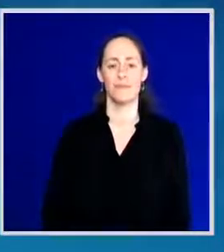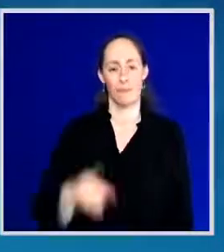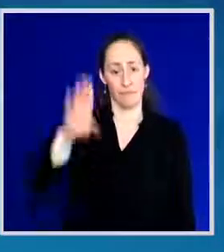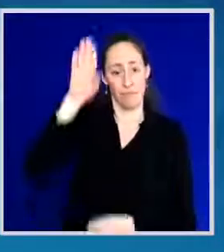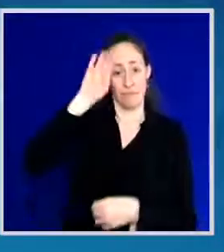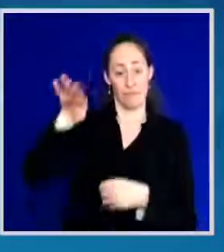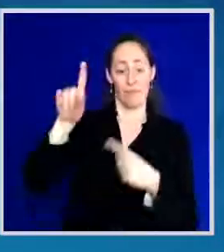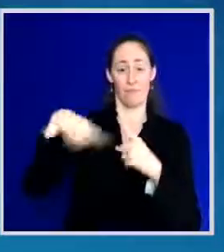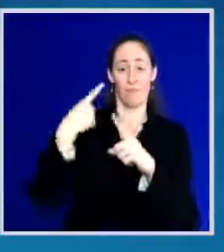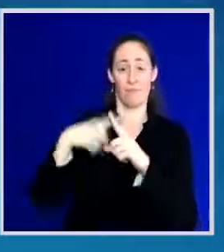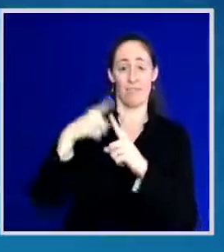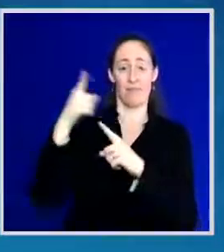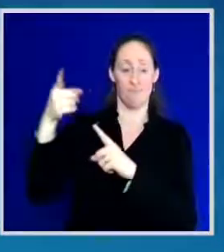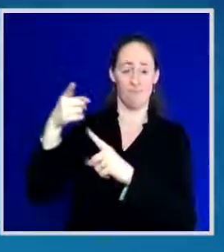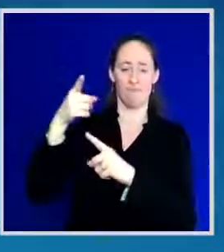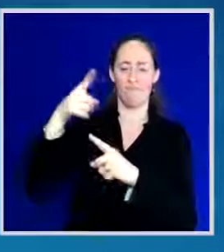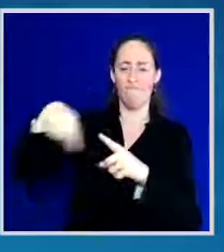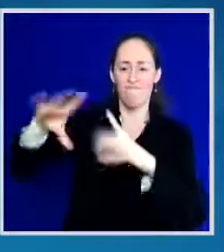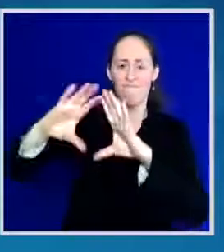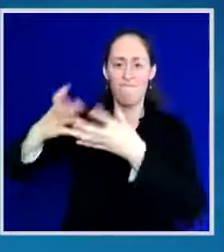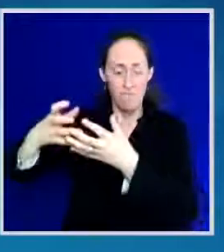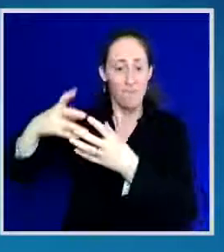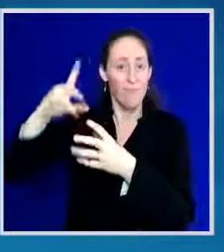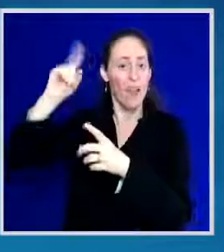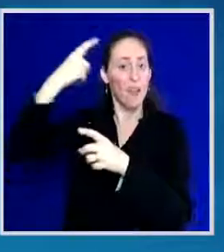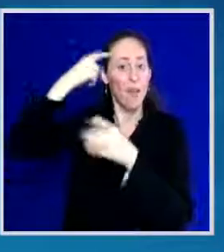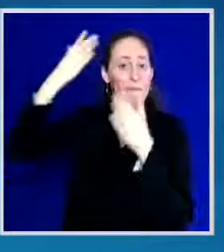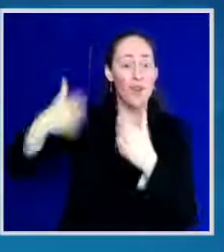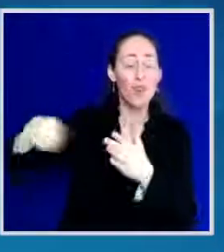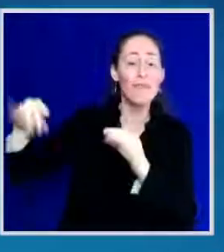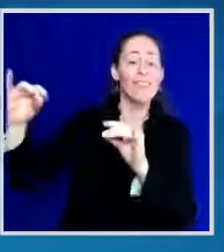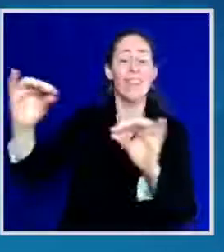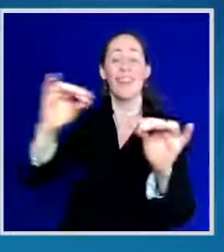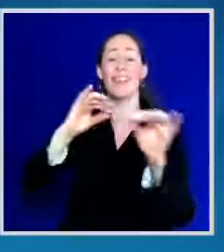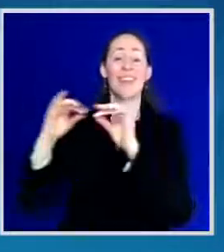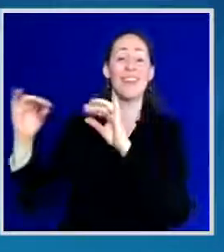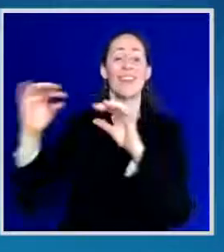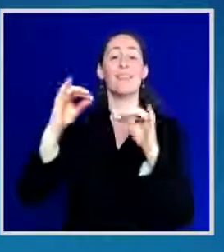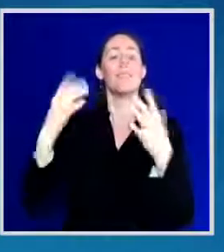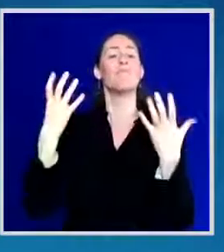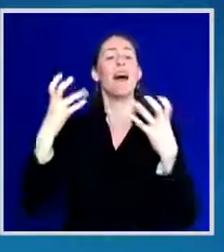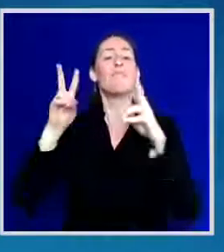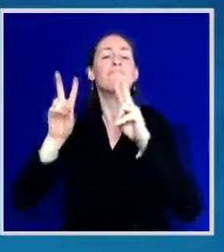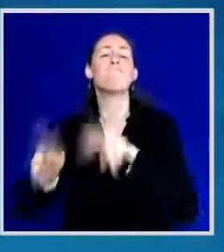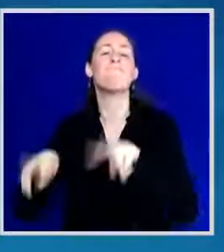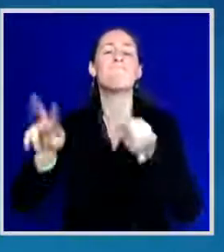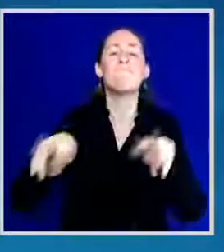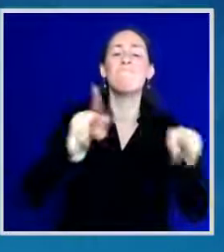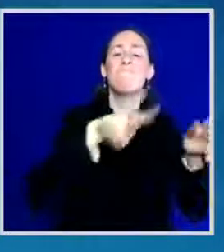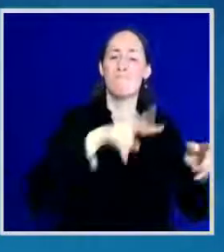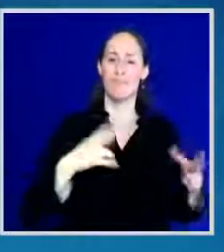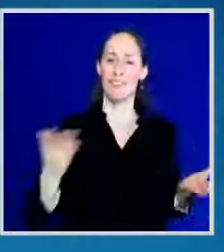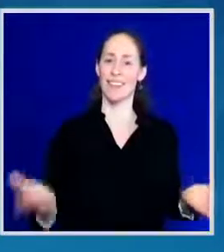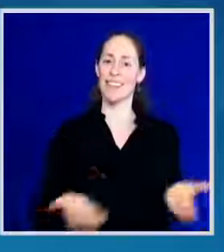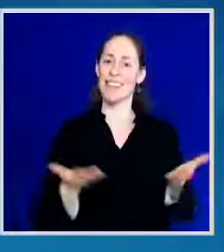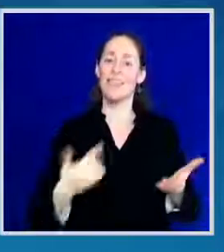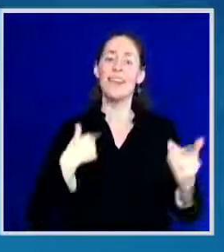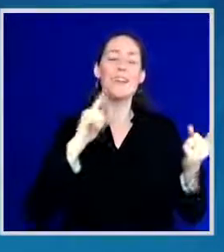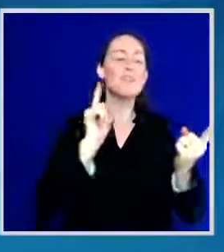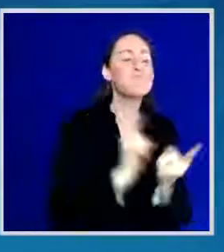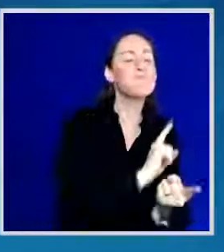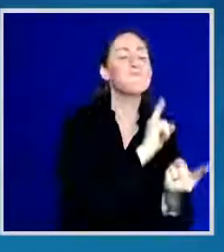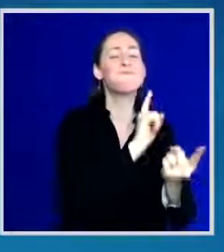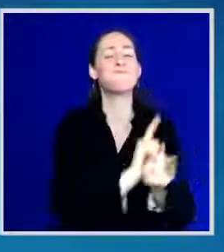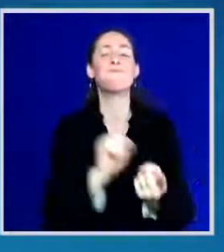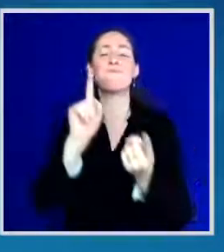Dr. Fauci, we were walking around downstairs and meeting with all the folks, our members of the